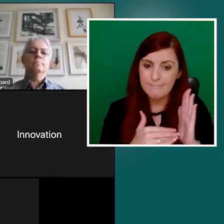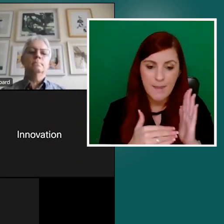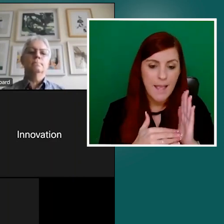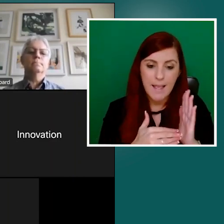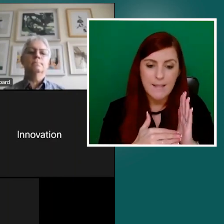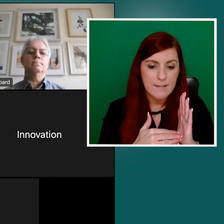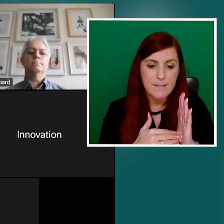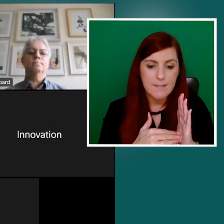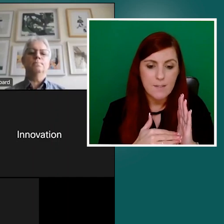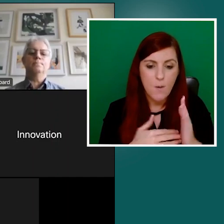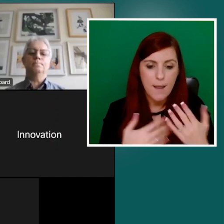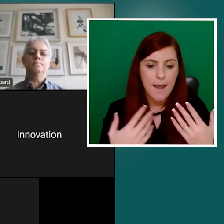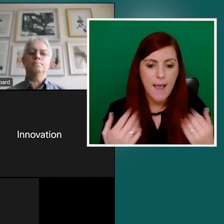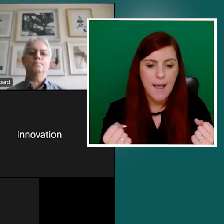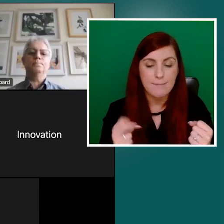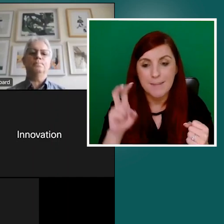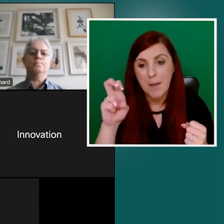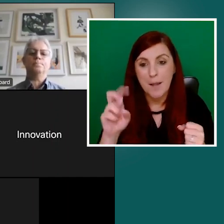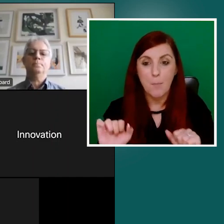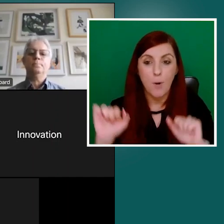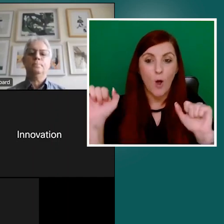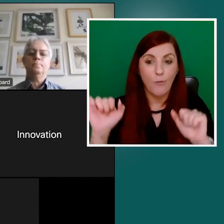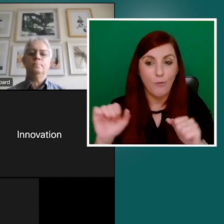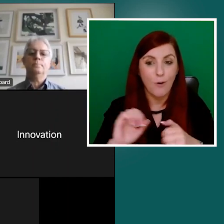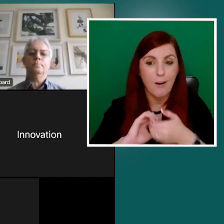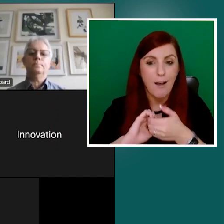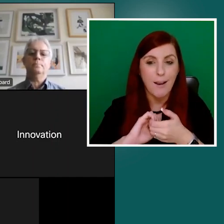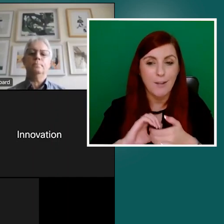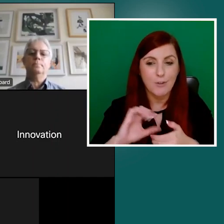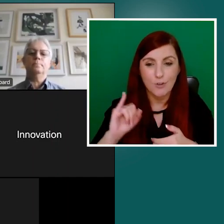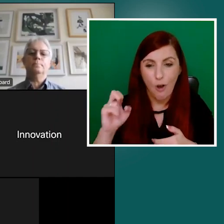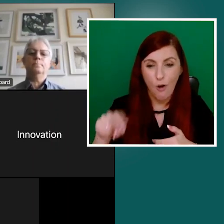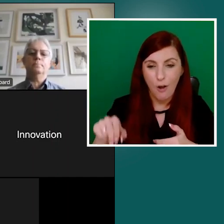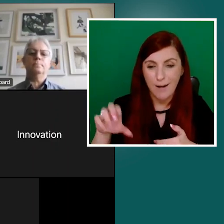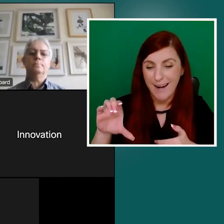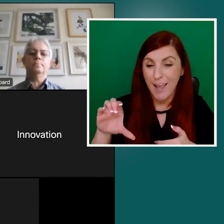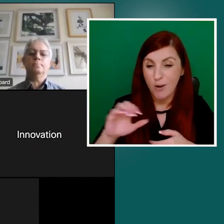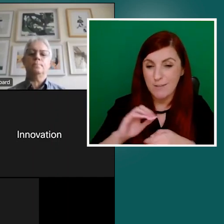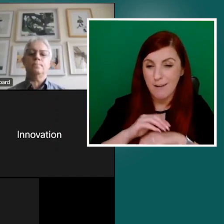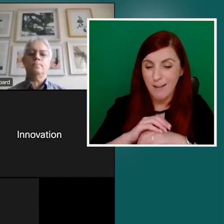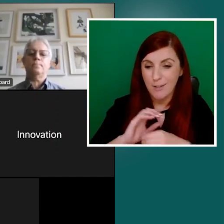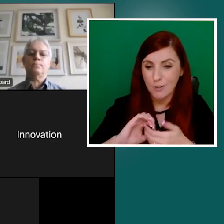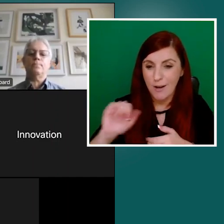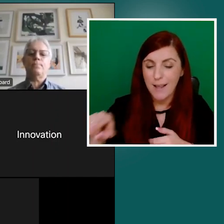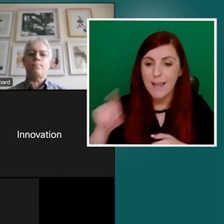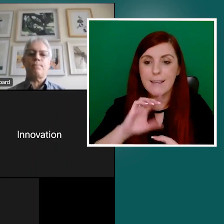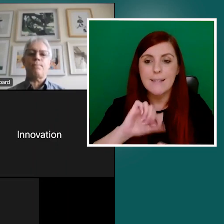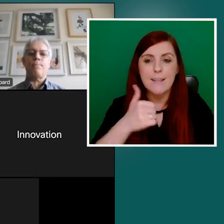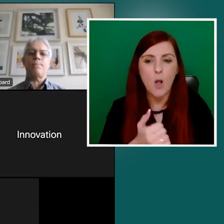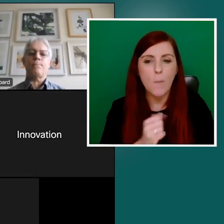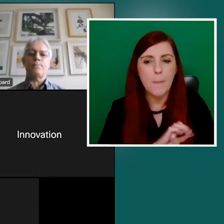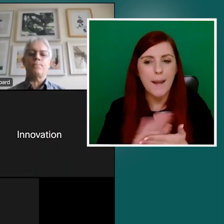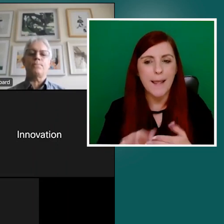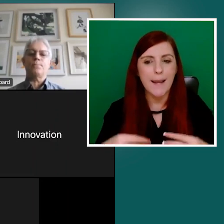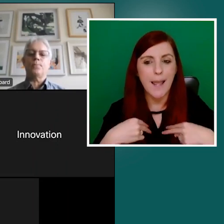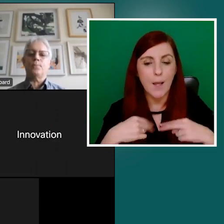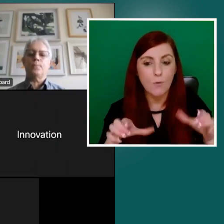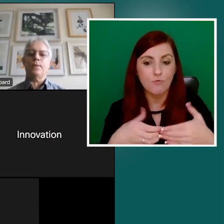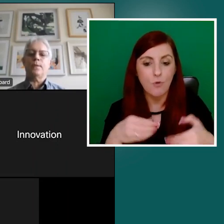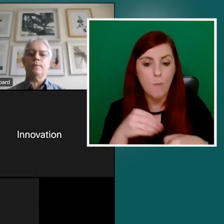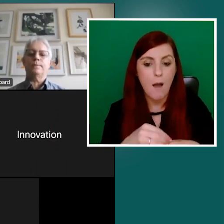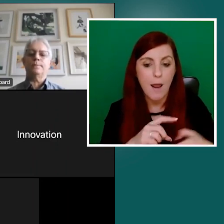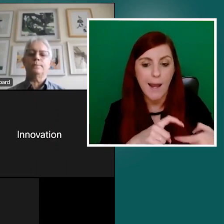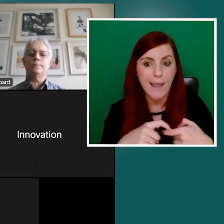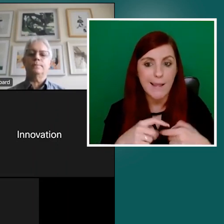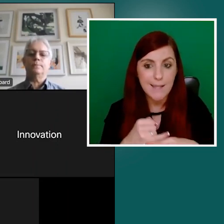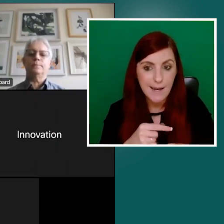He has set up a plain language group on LinkedIn, um, and is, is, is going to be offering a free, um, kind of,